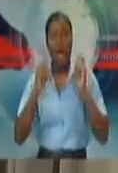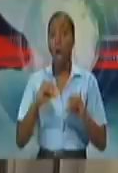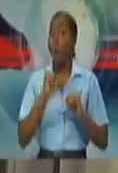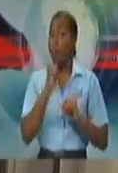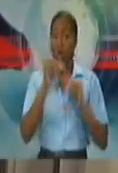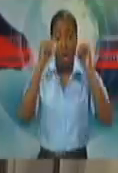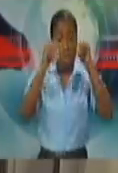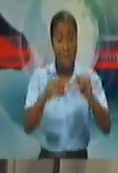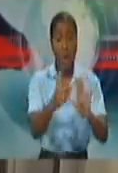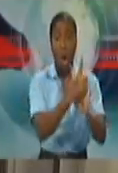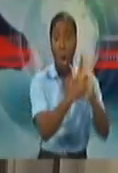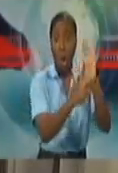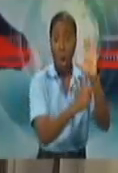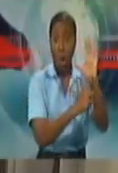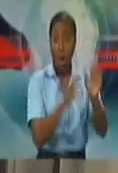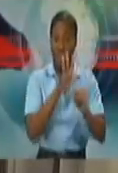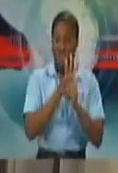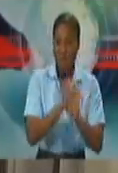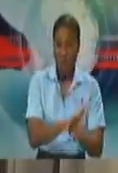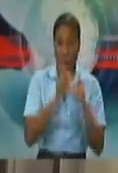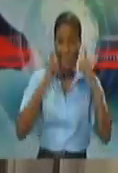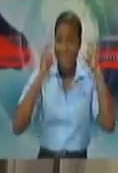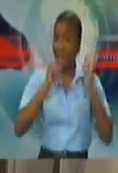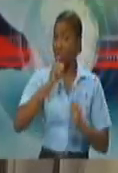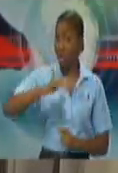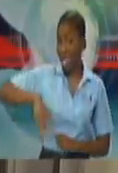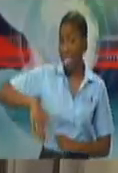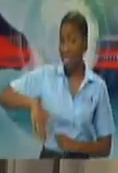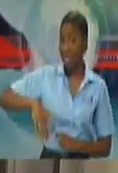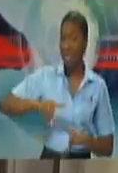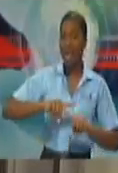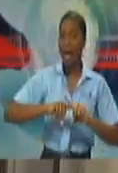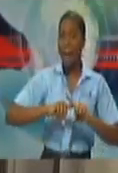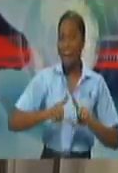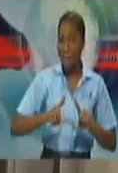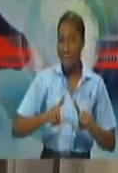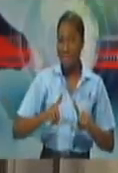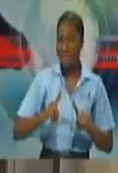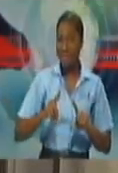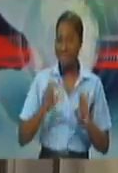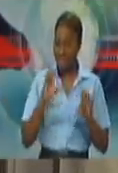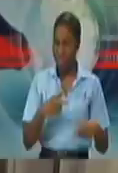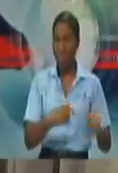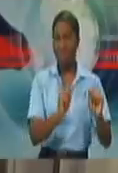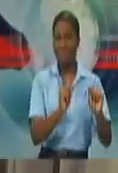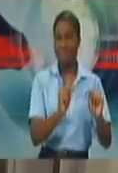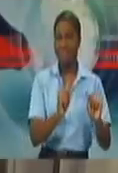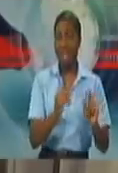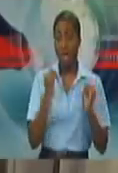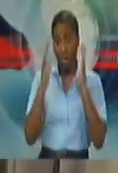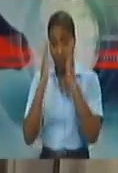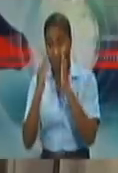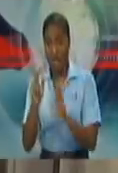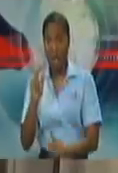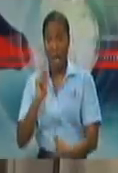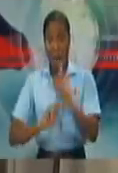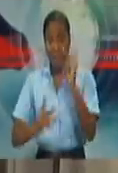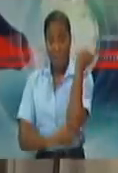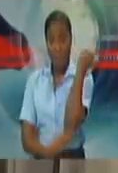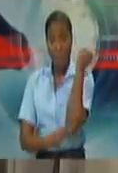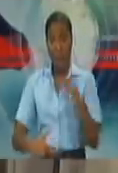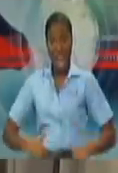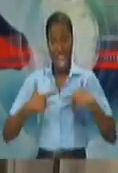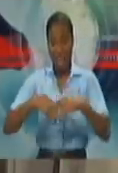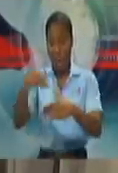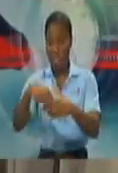On the issue of the homeless, you would have heard Minister Camille Robertson-Regis say on this very platform, because of